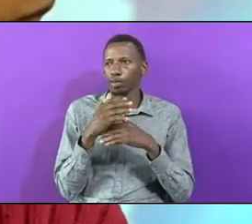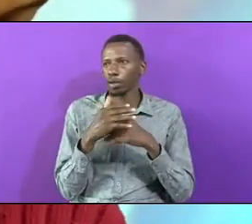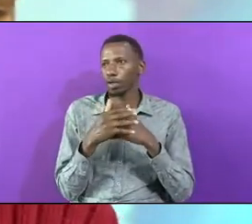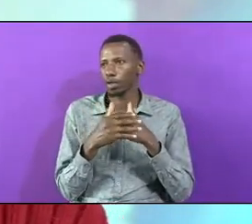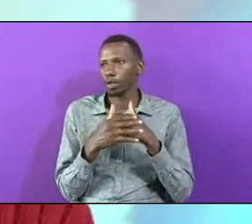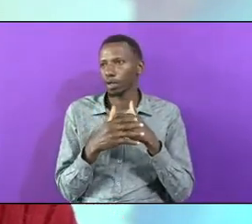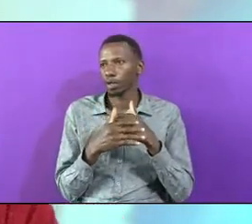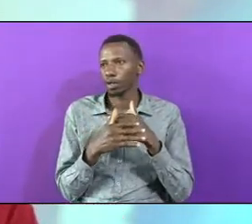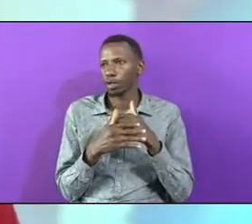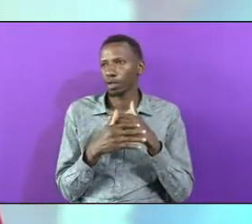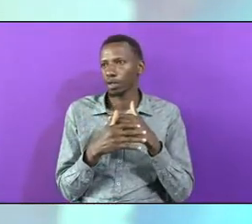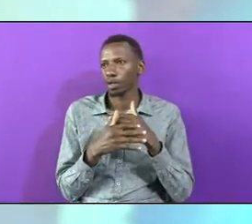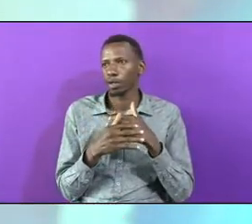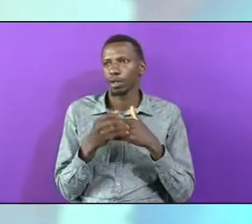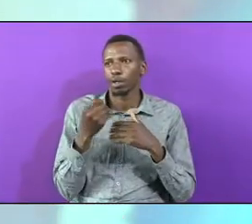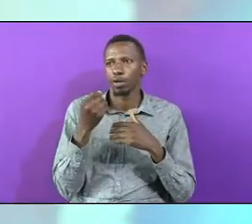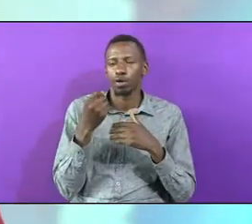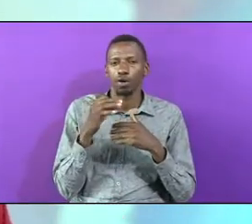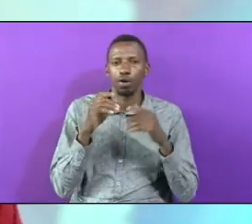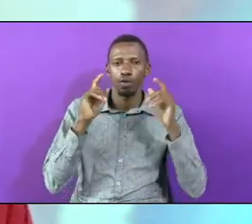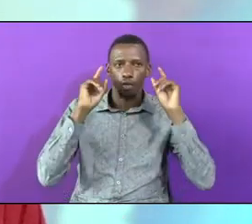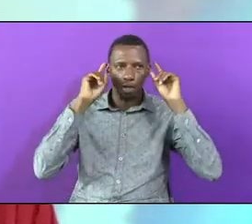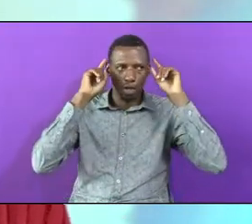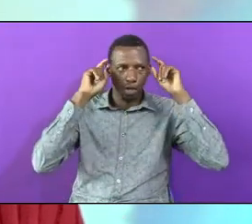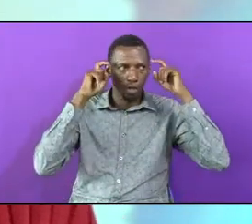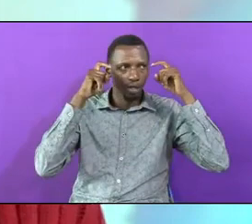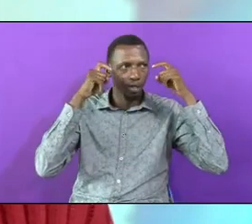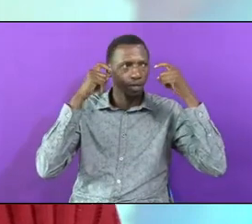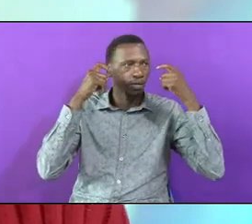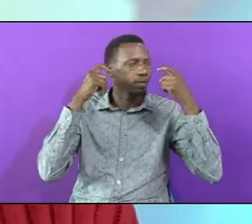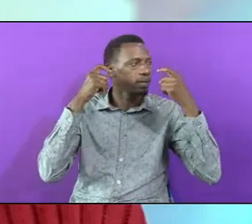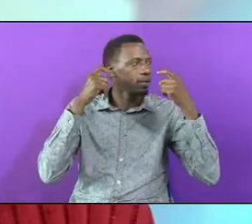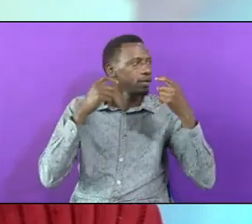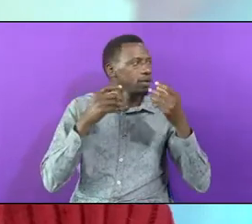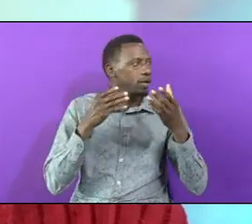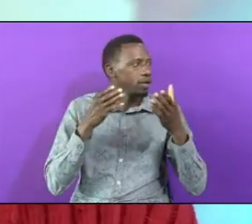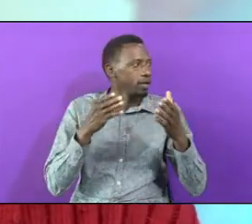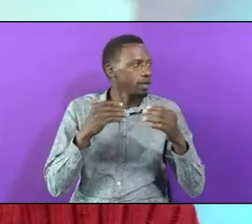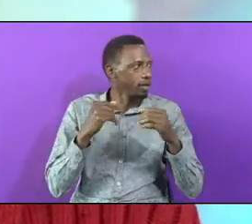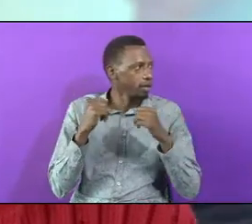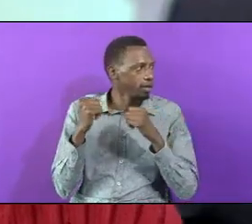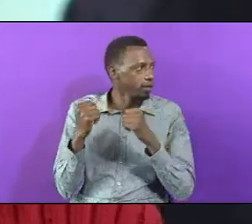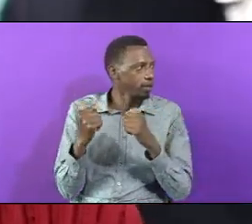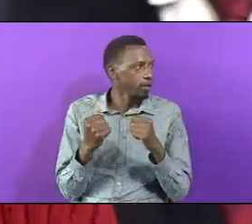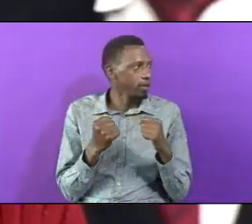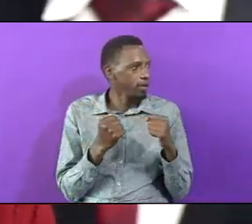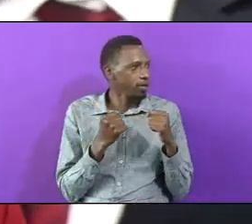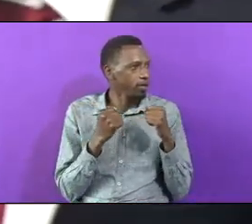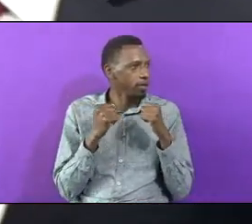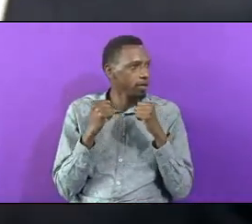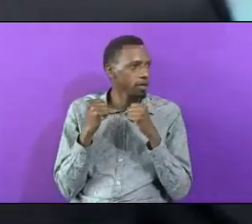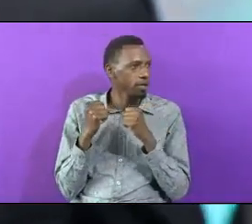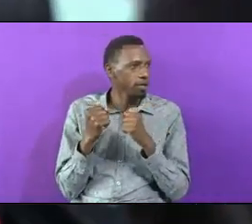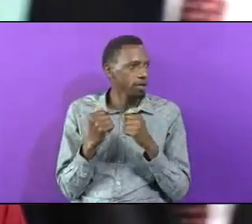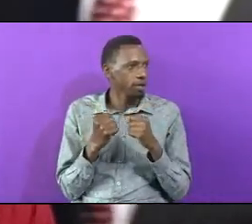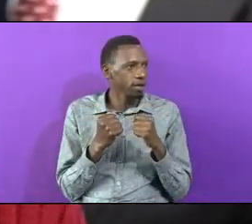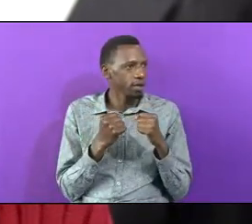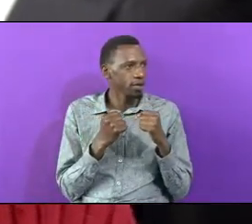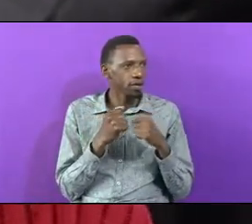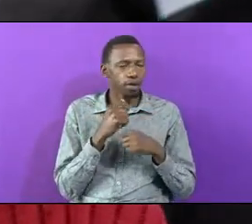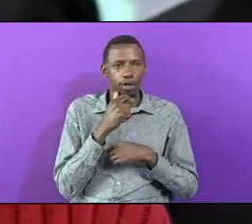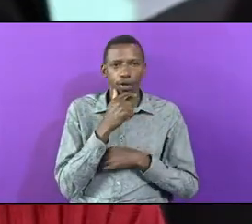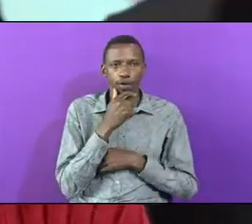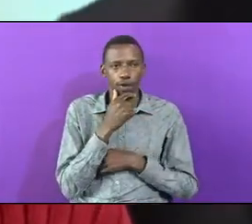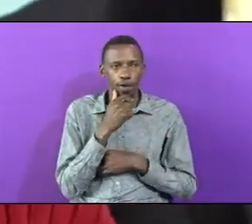In The Blood We Need The Blessings Of God Change Me Transform